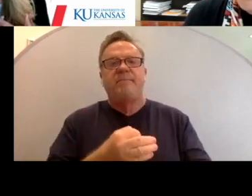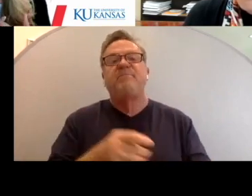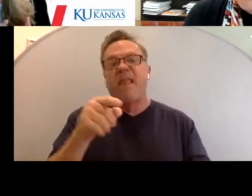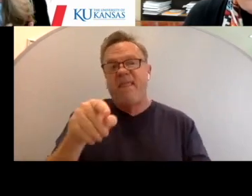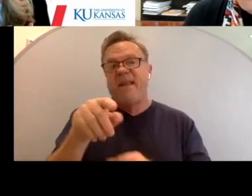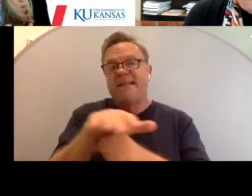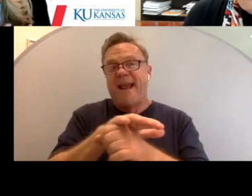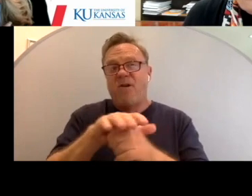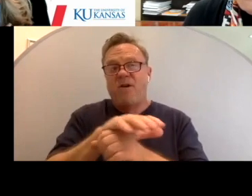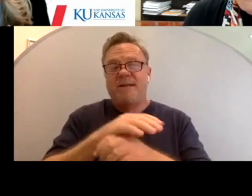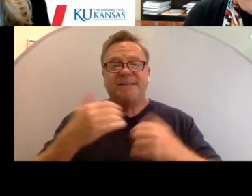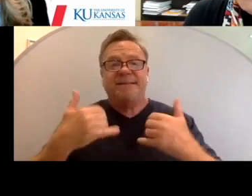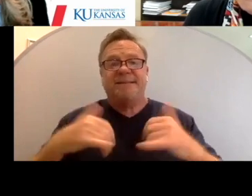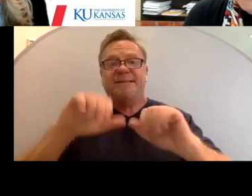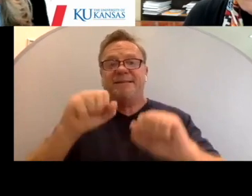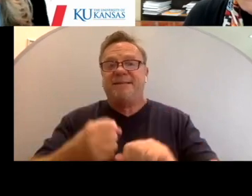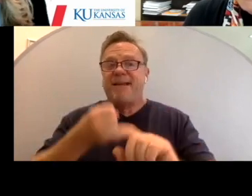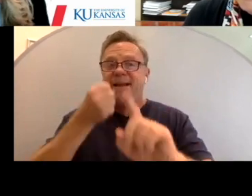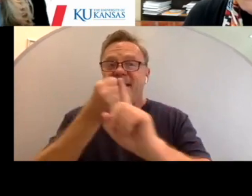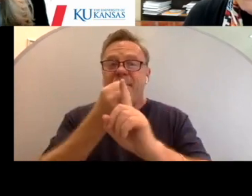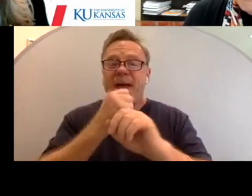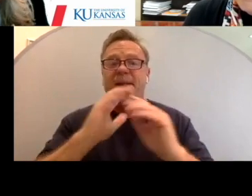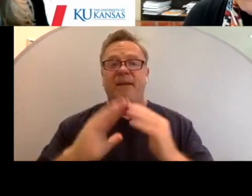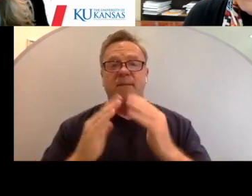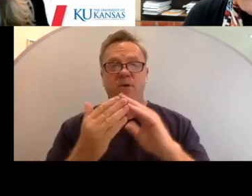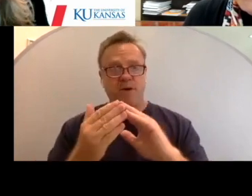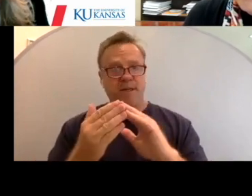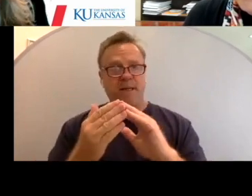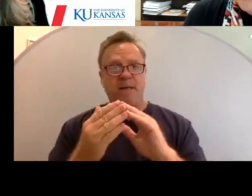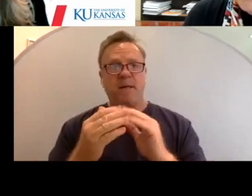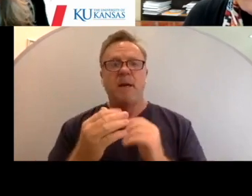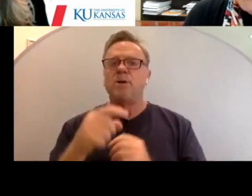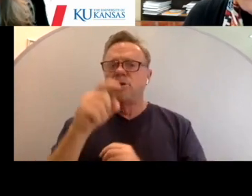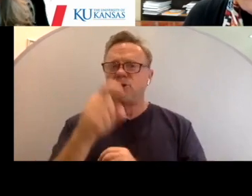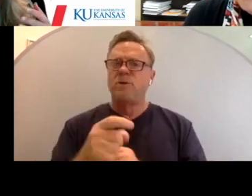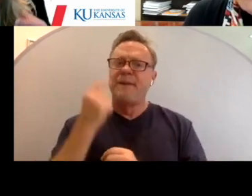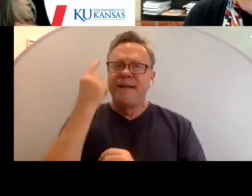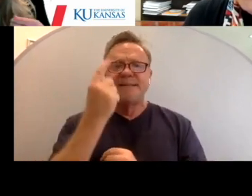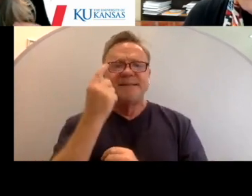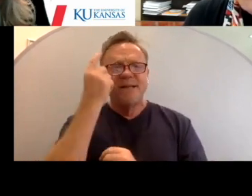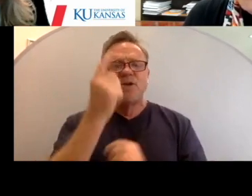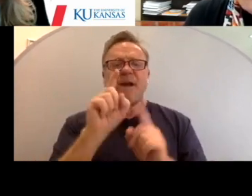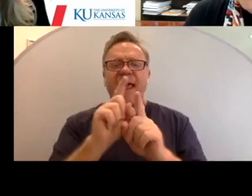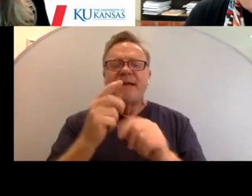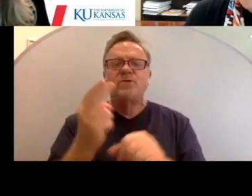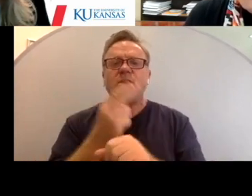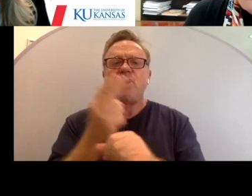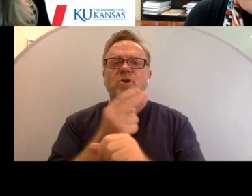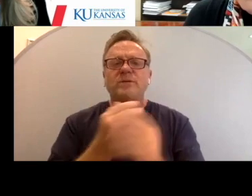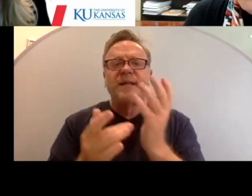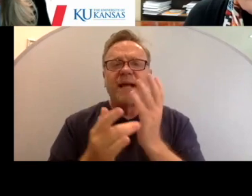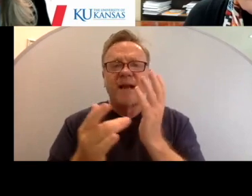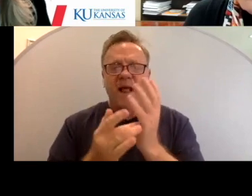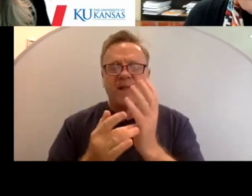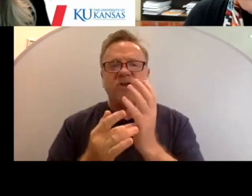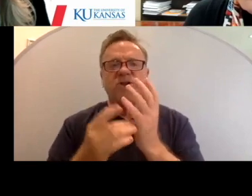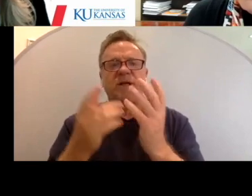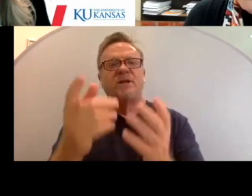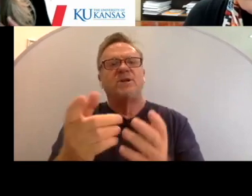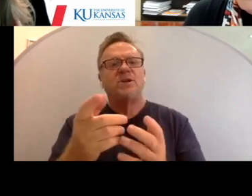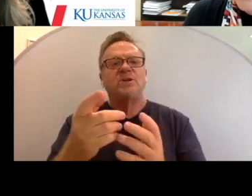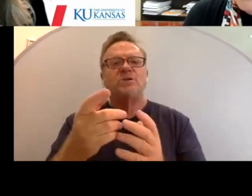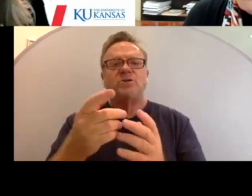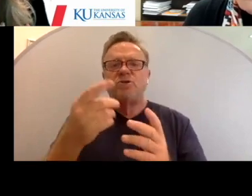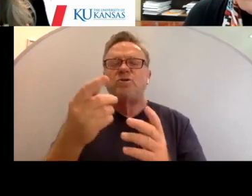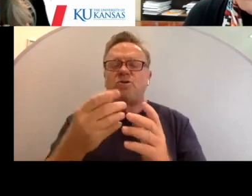that still can impact the community and it's one that should be considered as we use technologies to expand